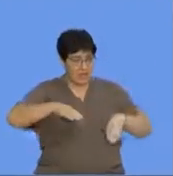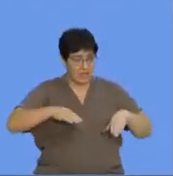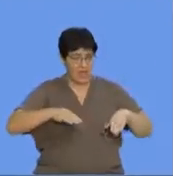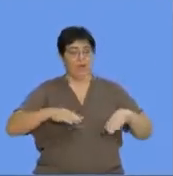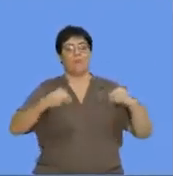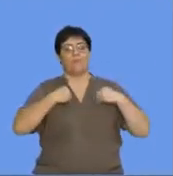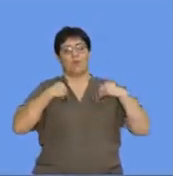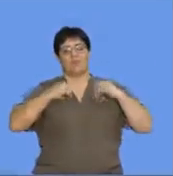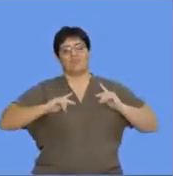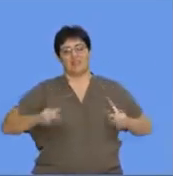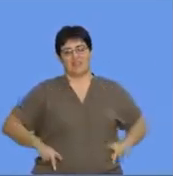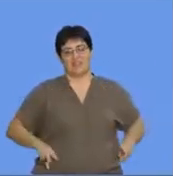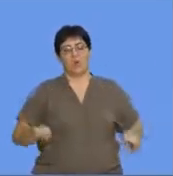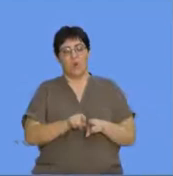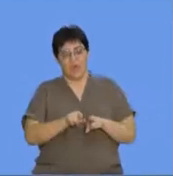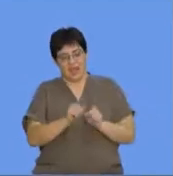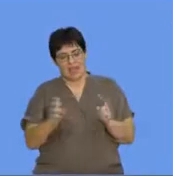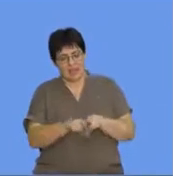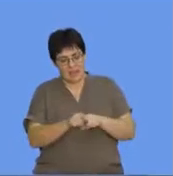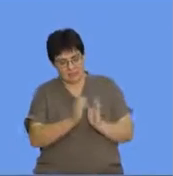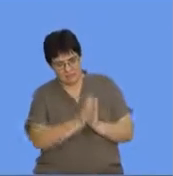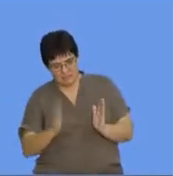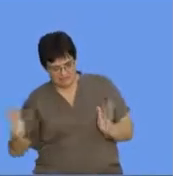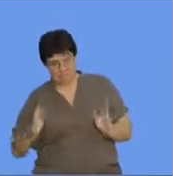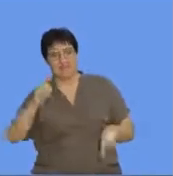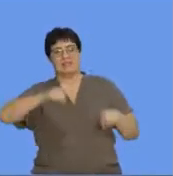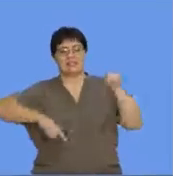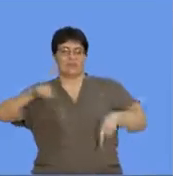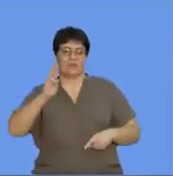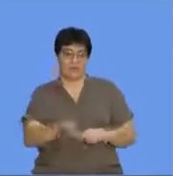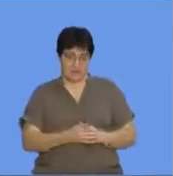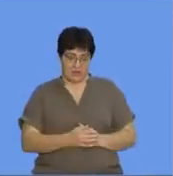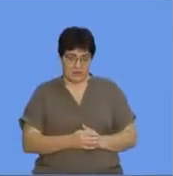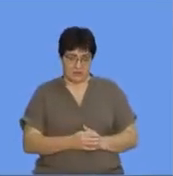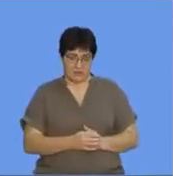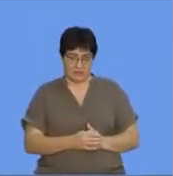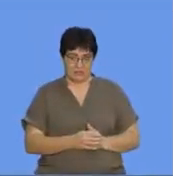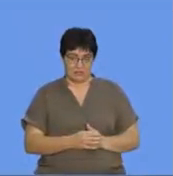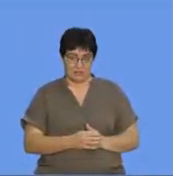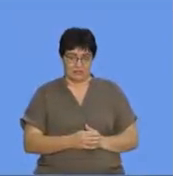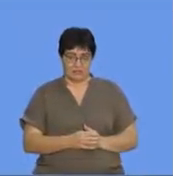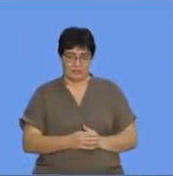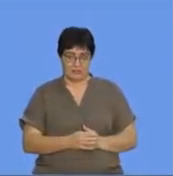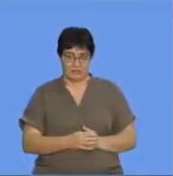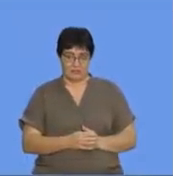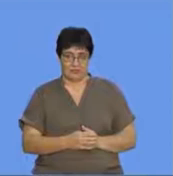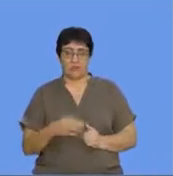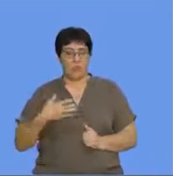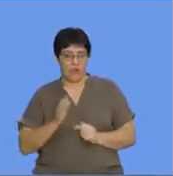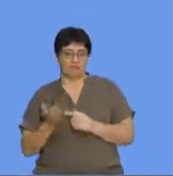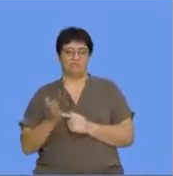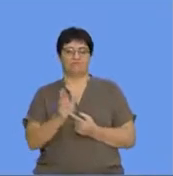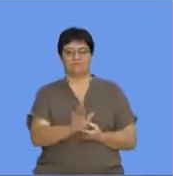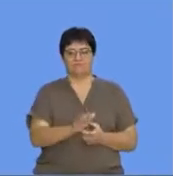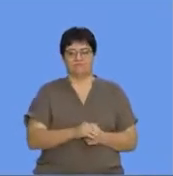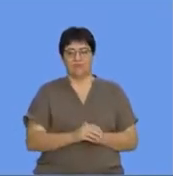within the same period, they would obviously differ. Right? So that's the main idea that we want to kind of